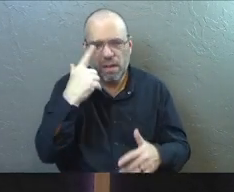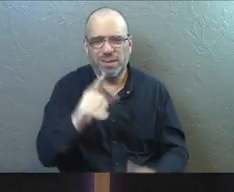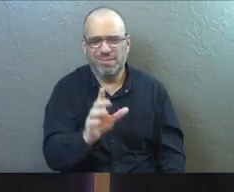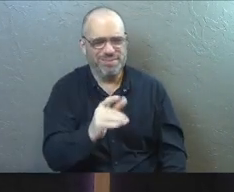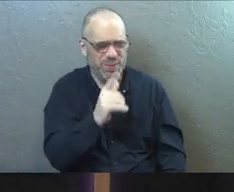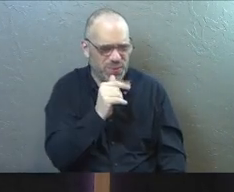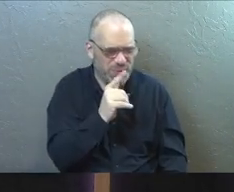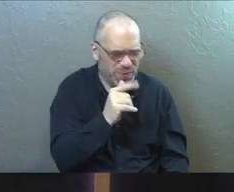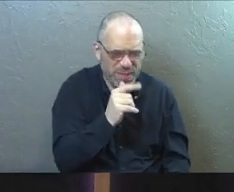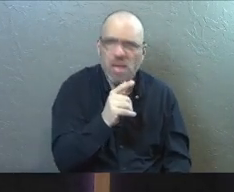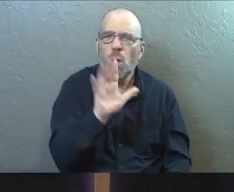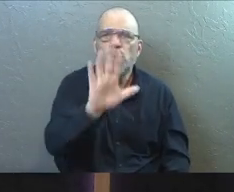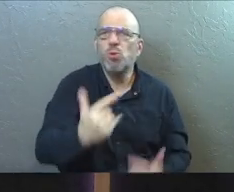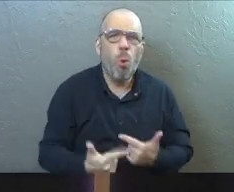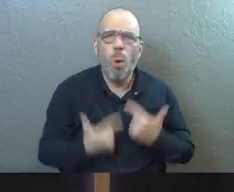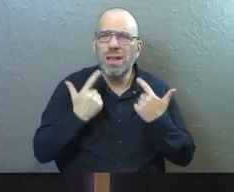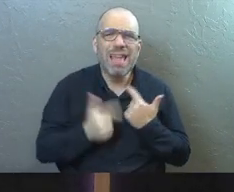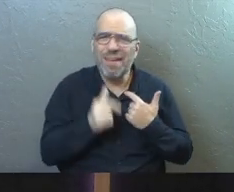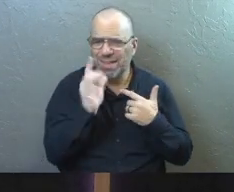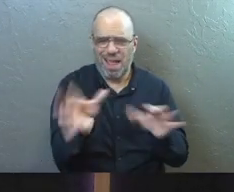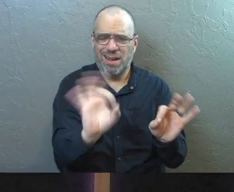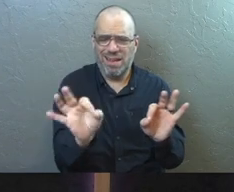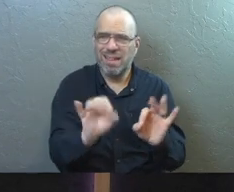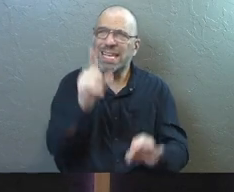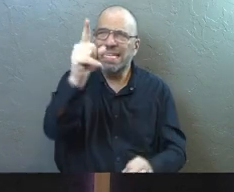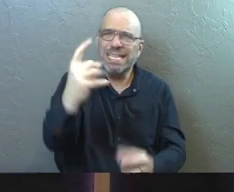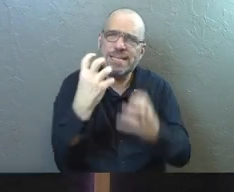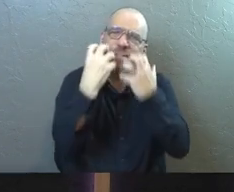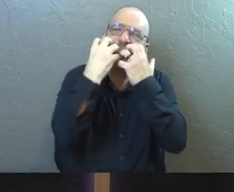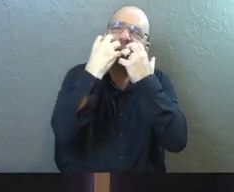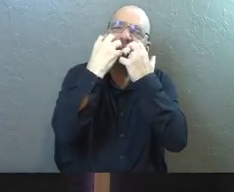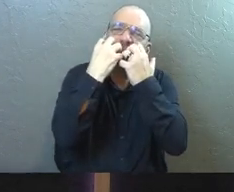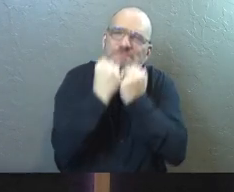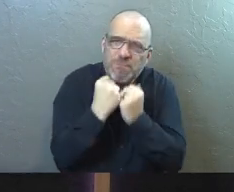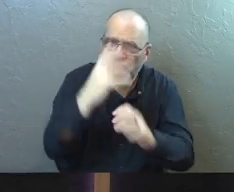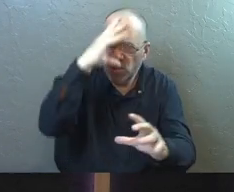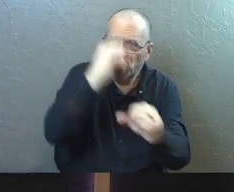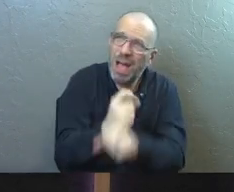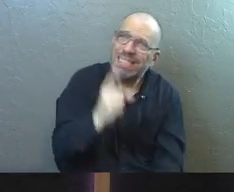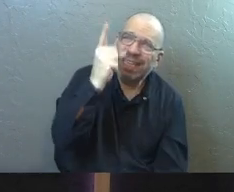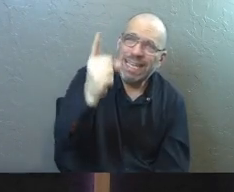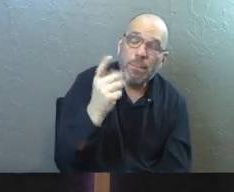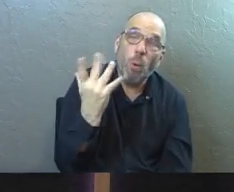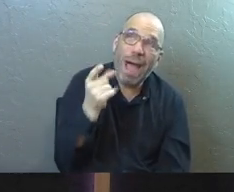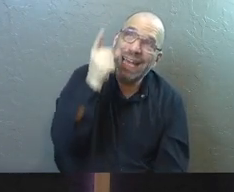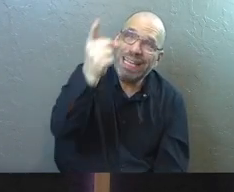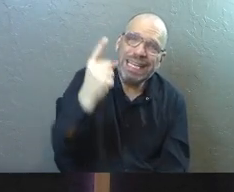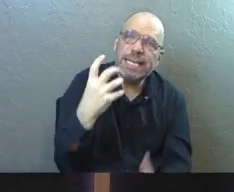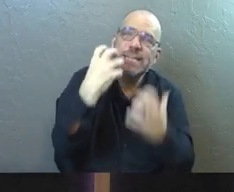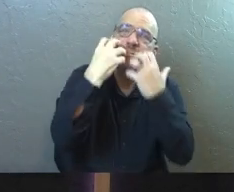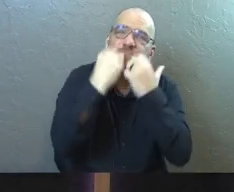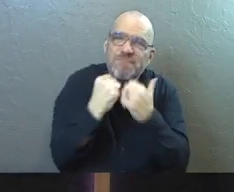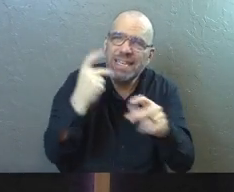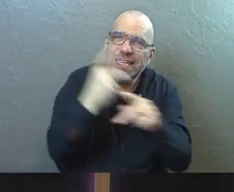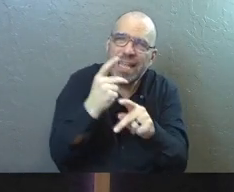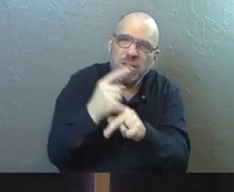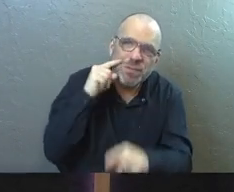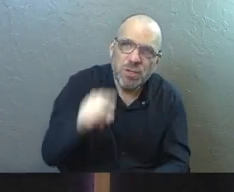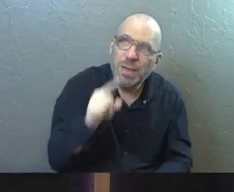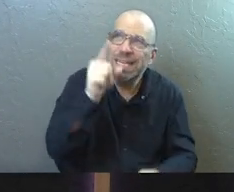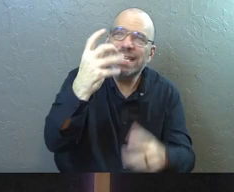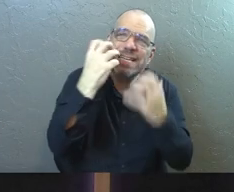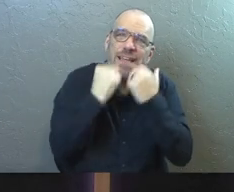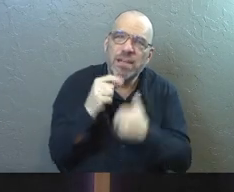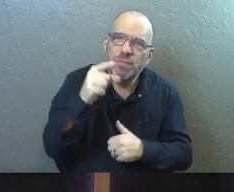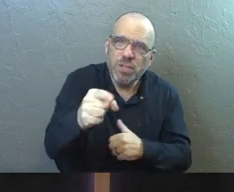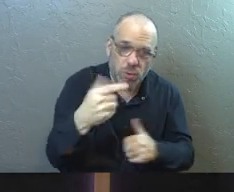afterthought. No day of your life is an afterthought to God. You can trust him because he cares. He cares